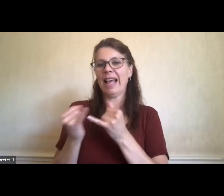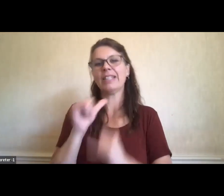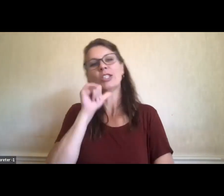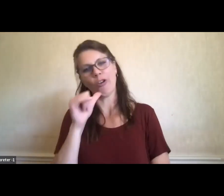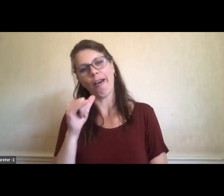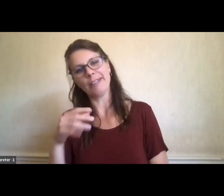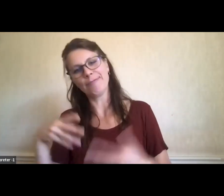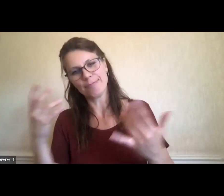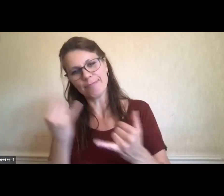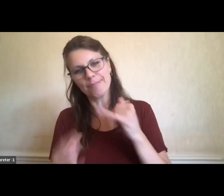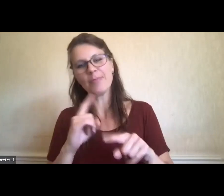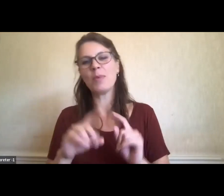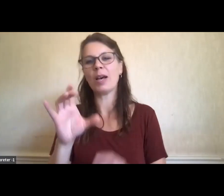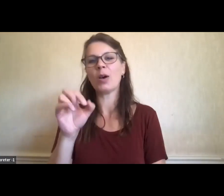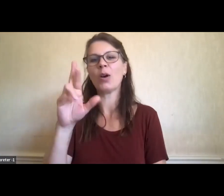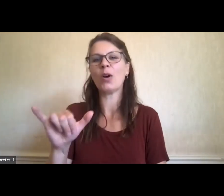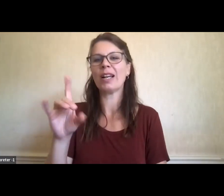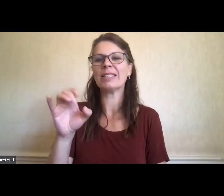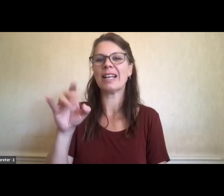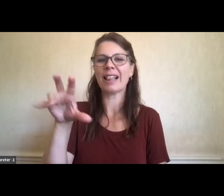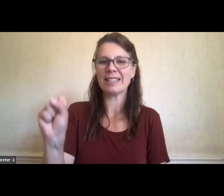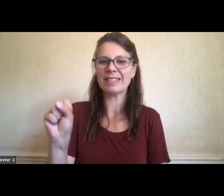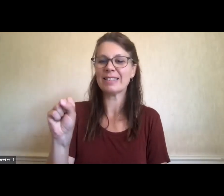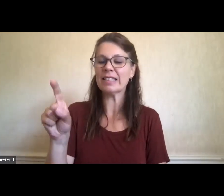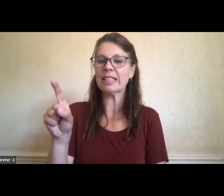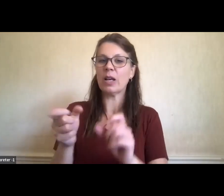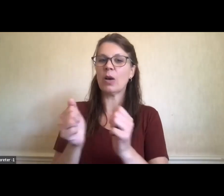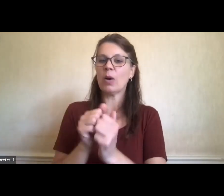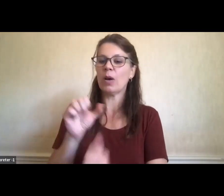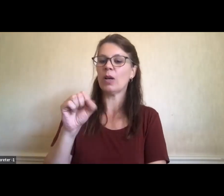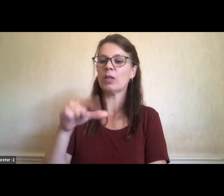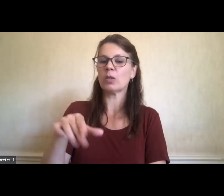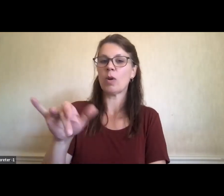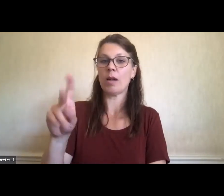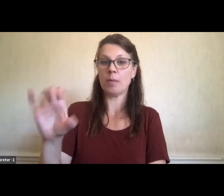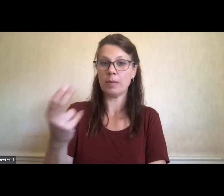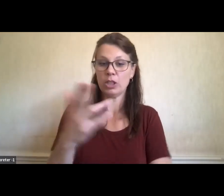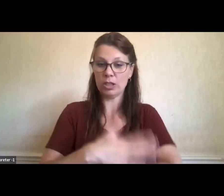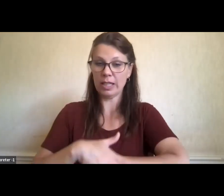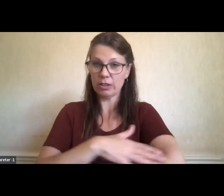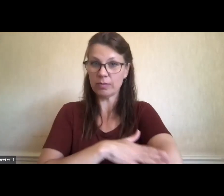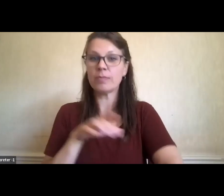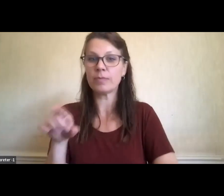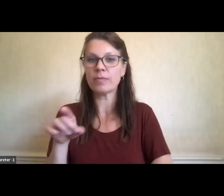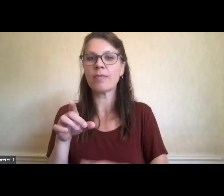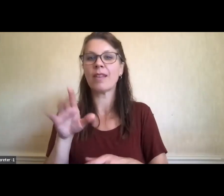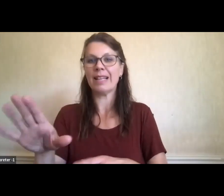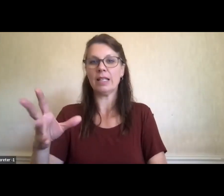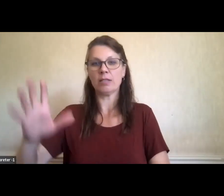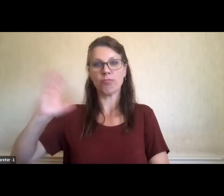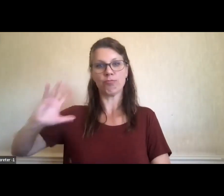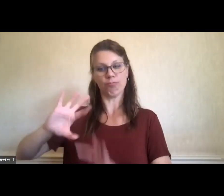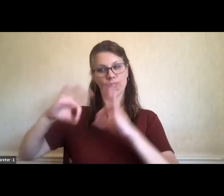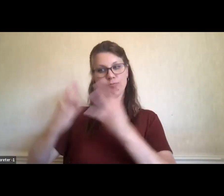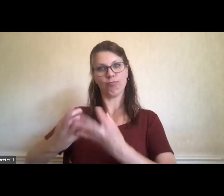Douglas is a Squamish nation member with Haida and Tsimshian Ancestry. His experience is